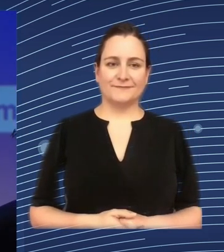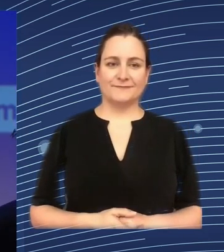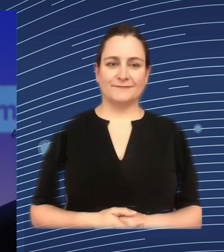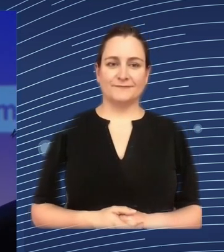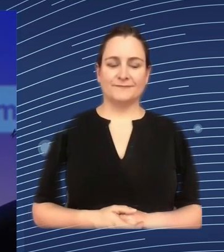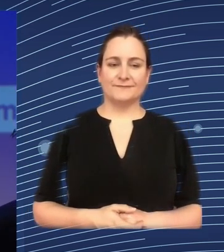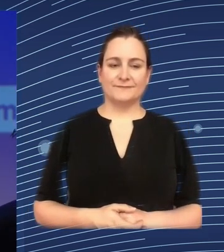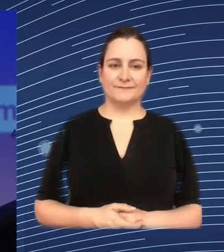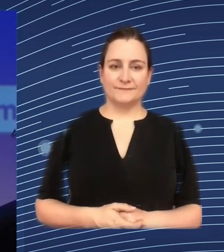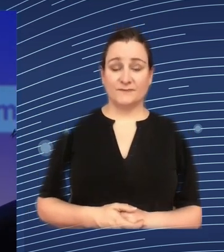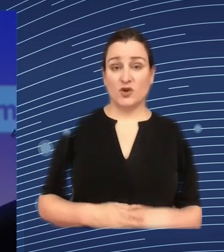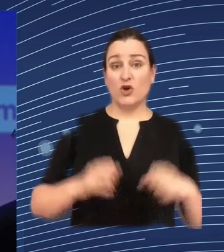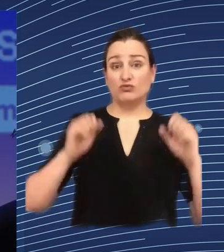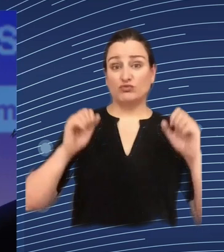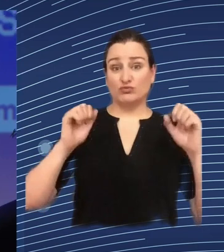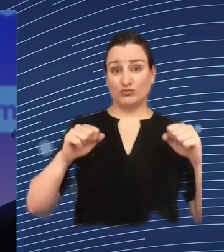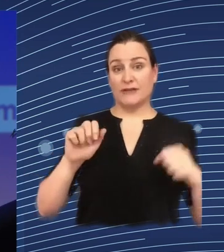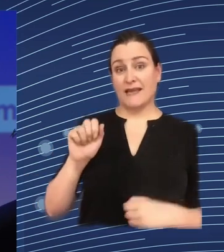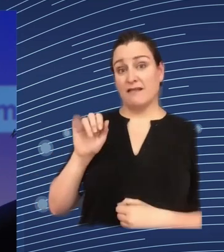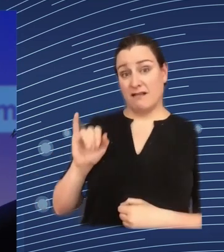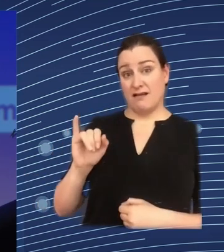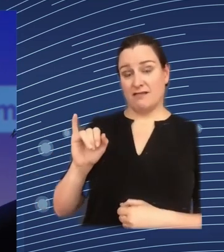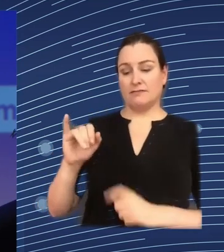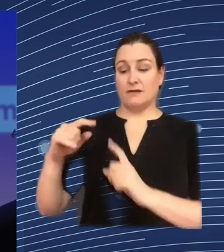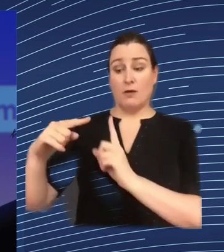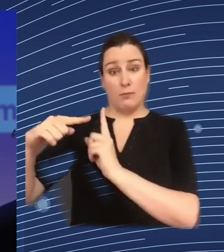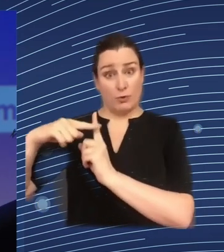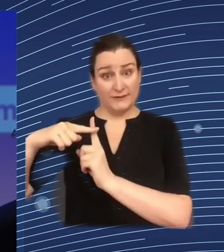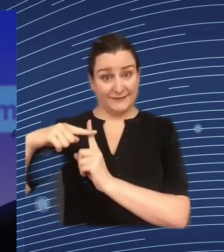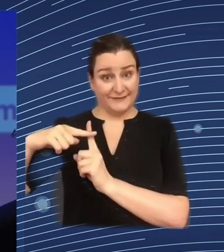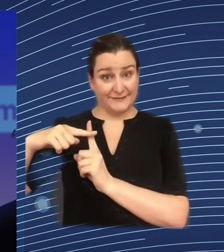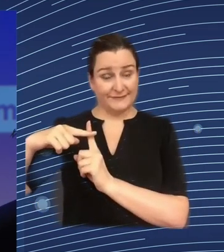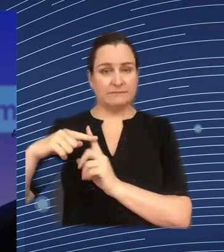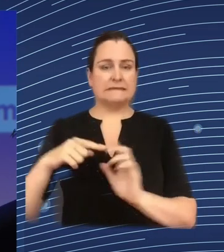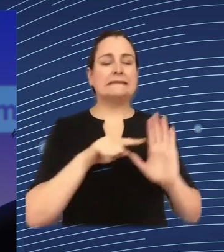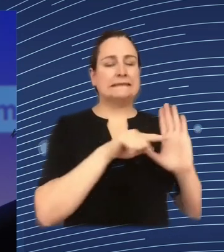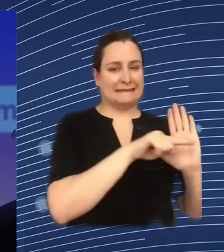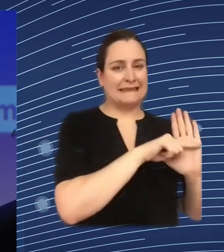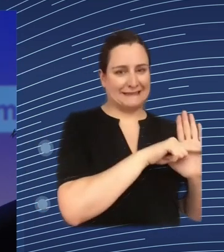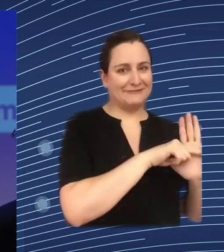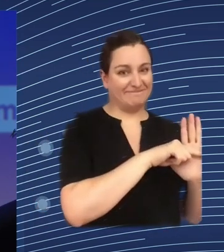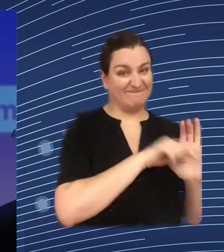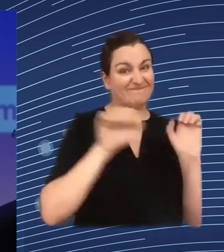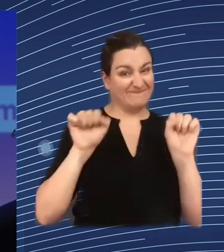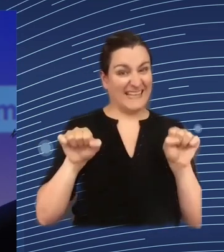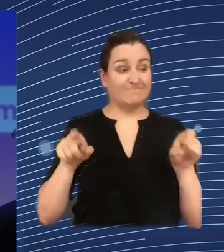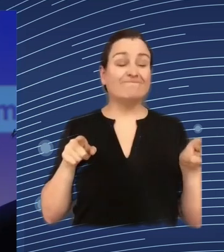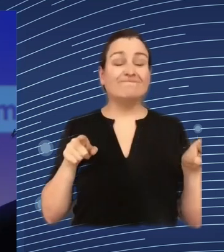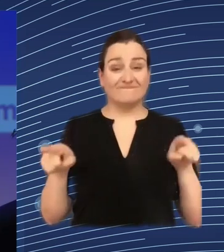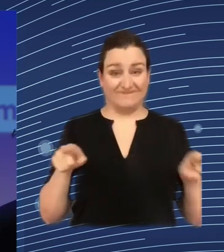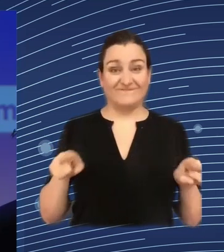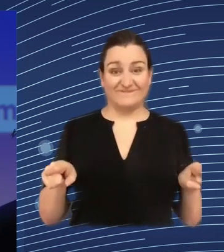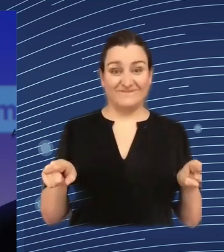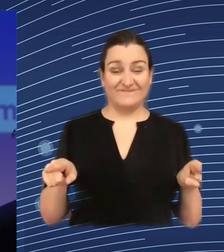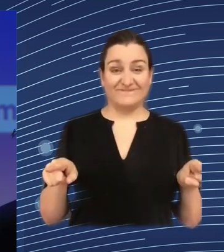two phases of the same coin I mean because depends on the use can be a challenge or can be